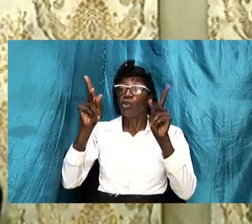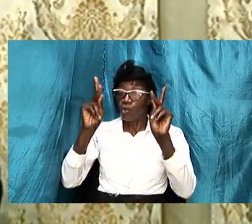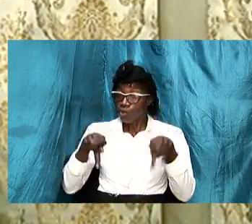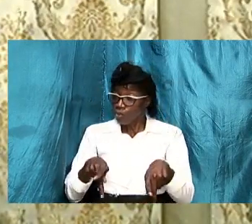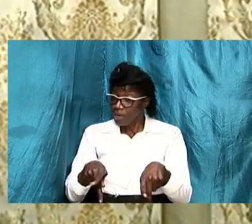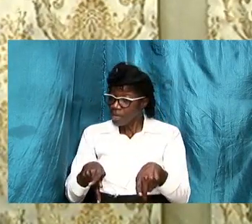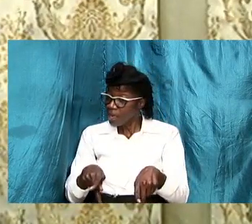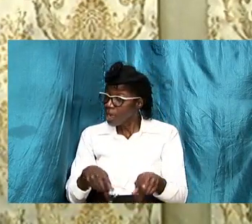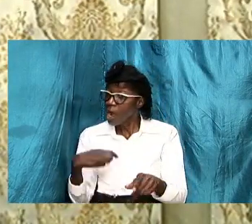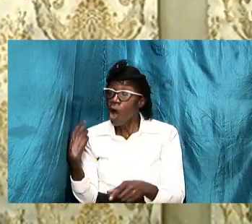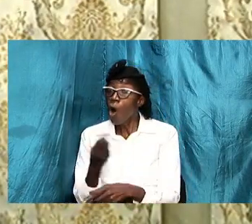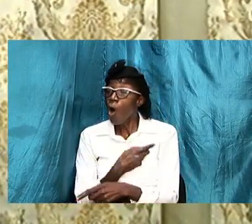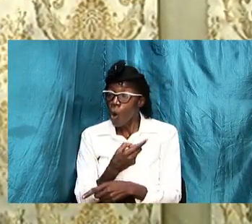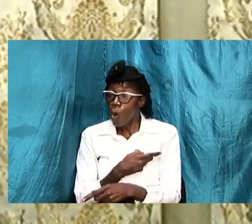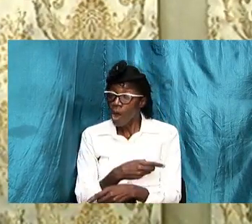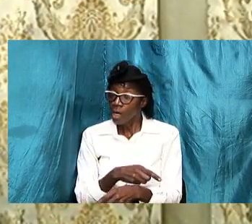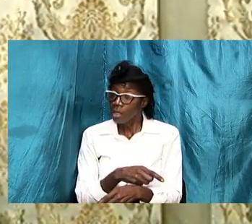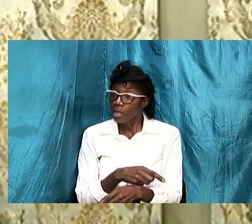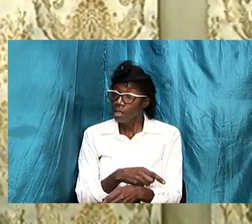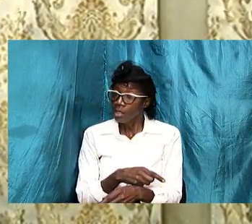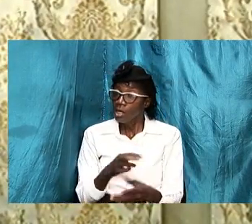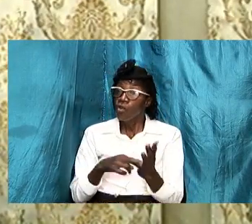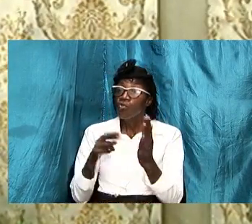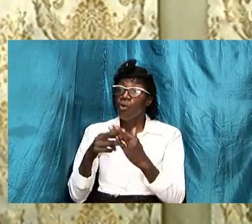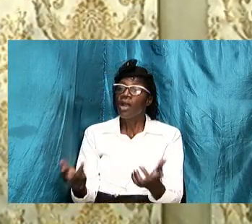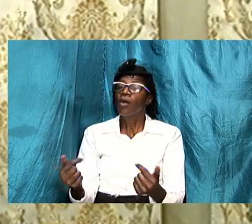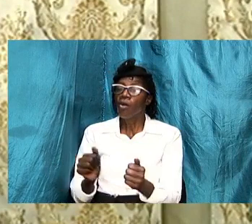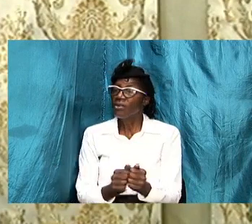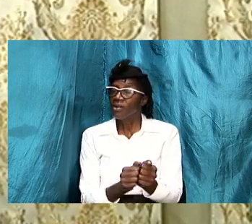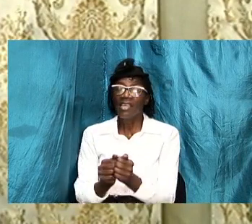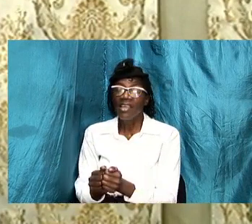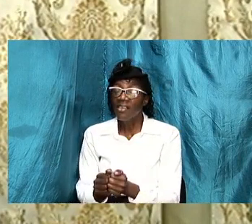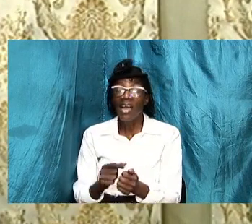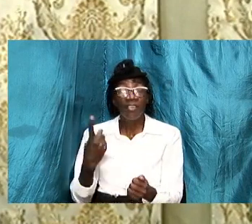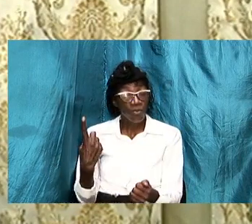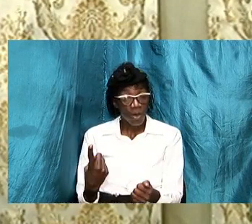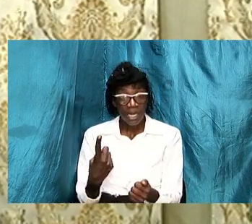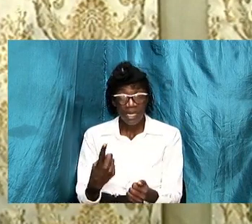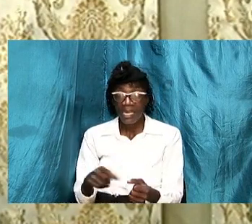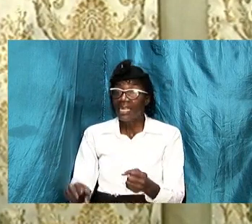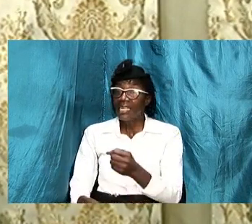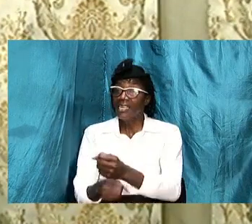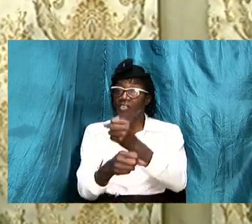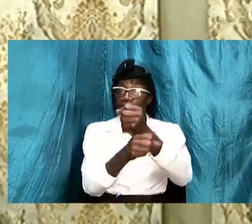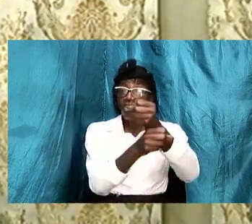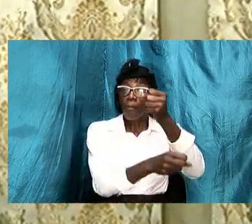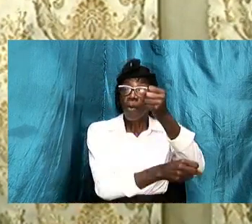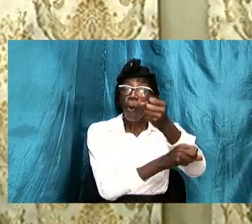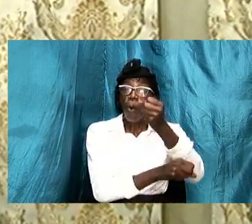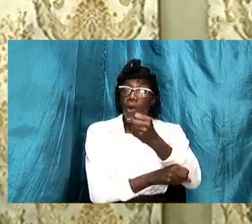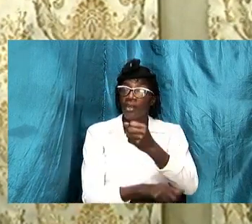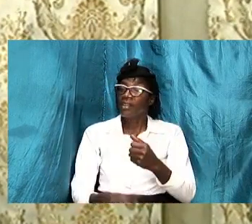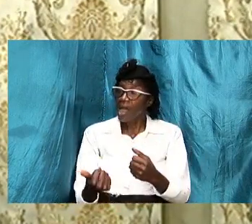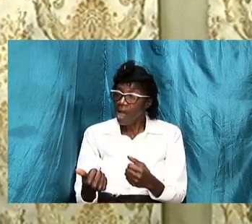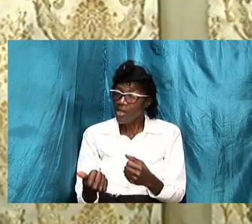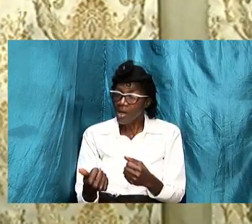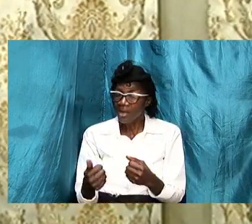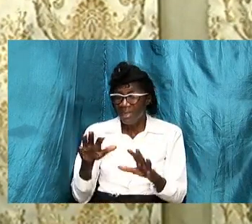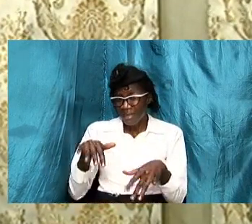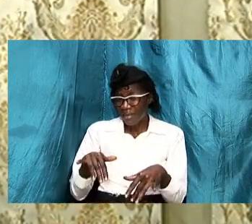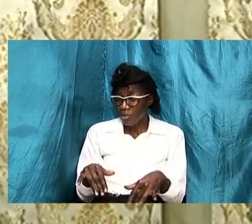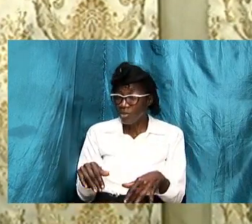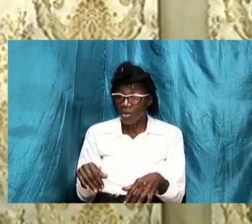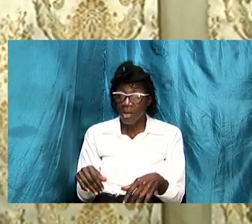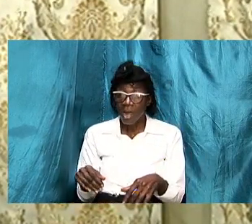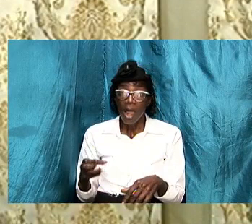rules to come together as one and each support the other it is supposed to be mutually